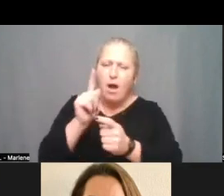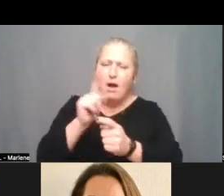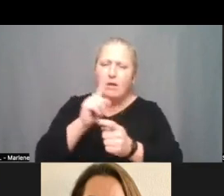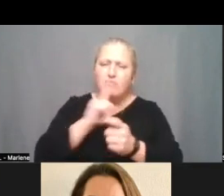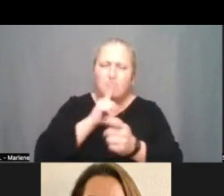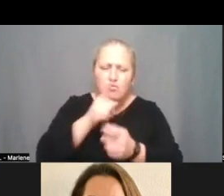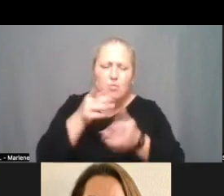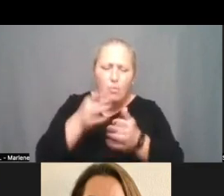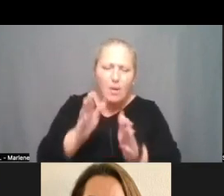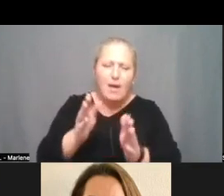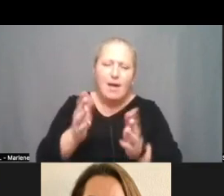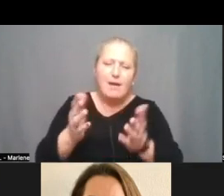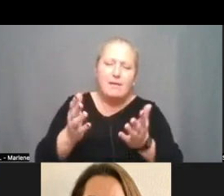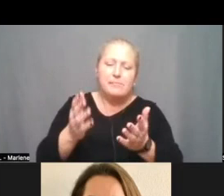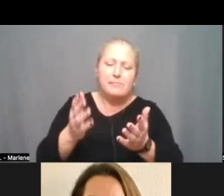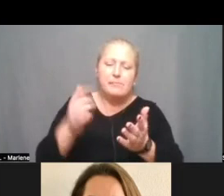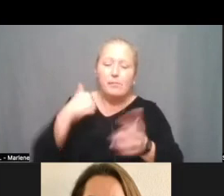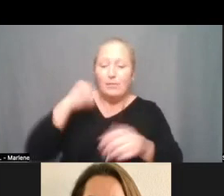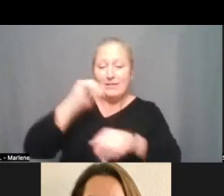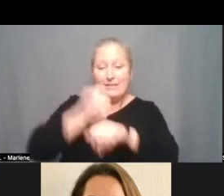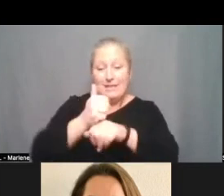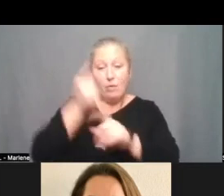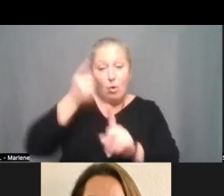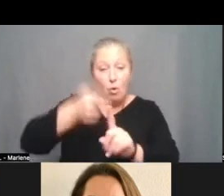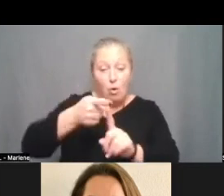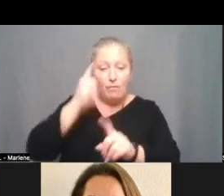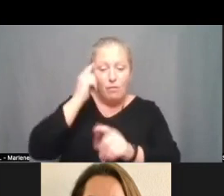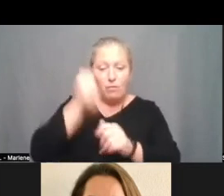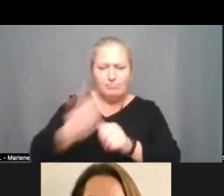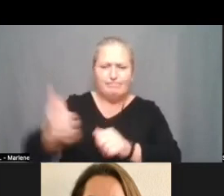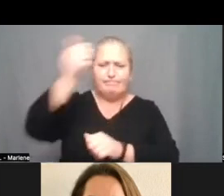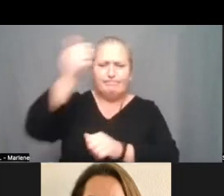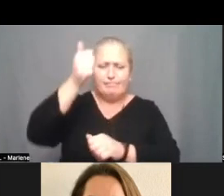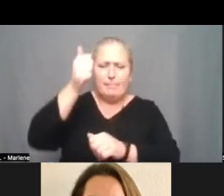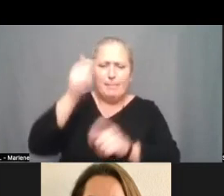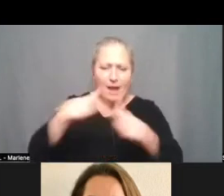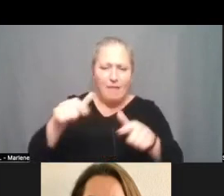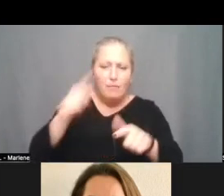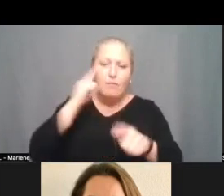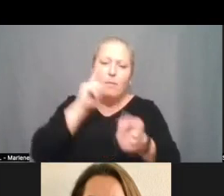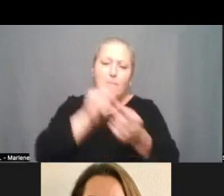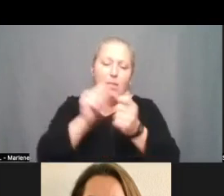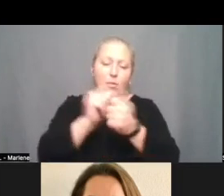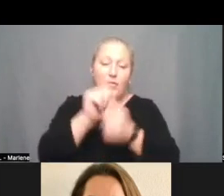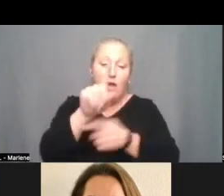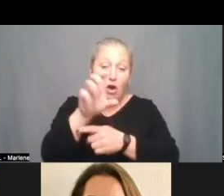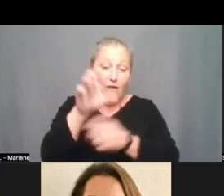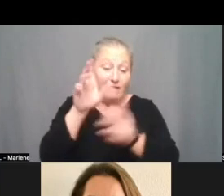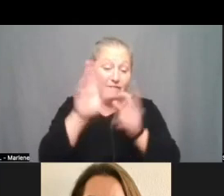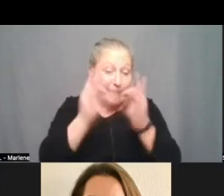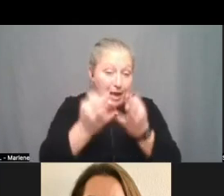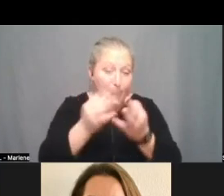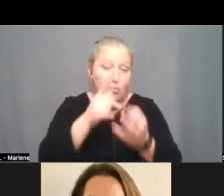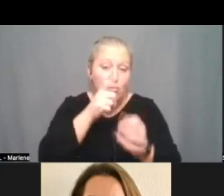and we've set a goal at the executive cabinet level of being able to meet with a hundred families who uh